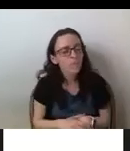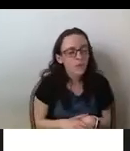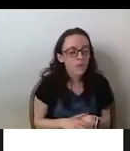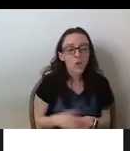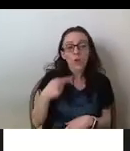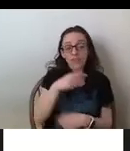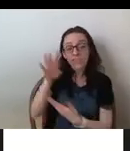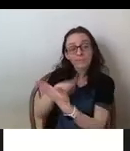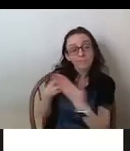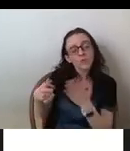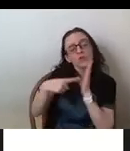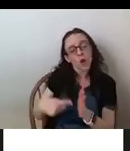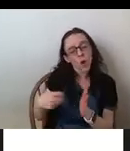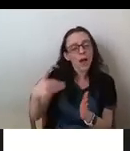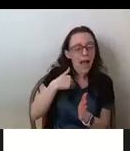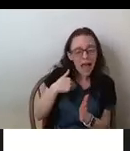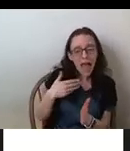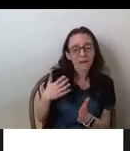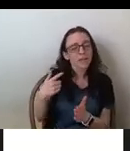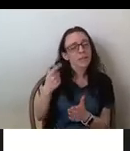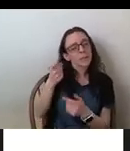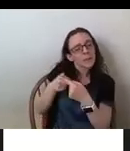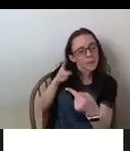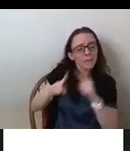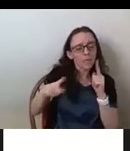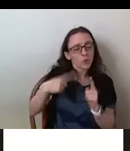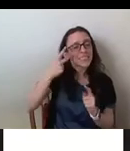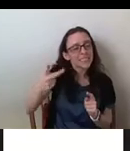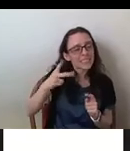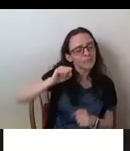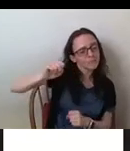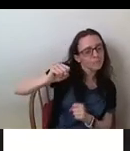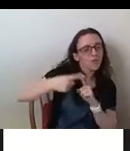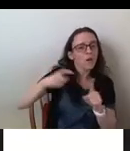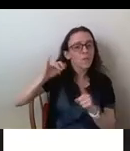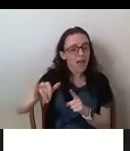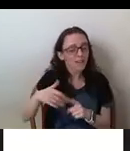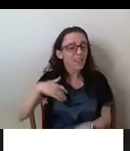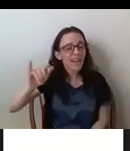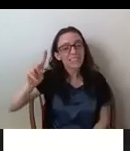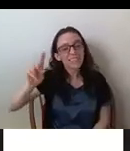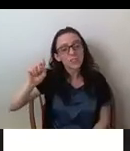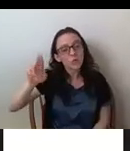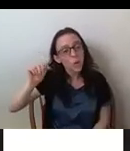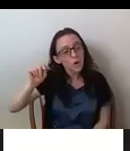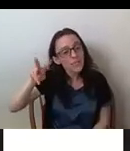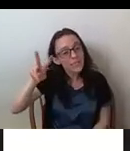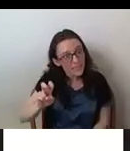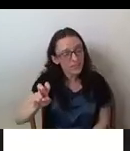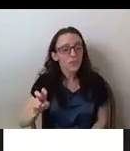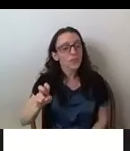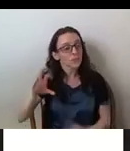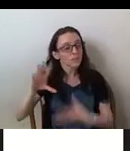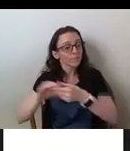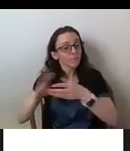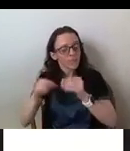initial increased pushback from the dominant, the distorted development narrative seems to be effective in curbing that beauty narrative over time.